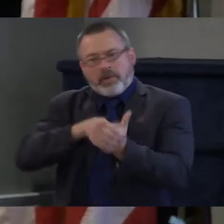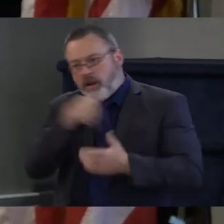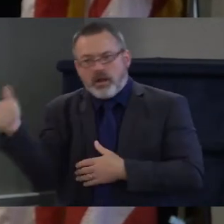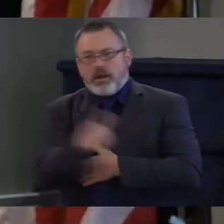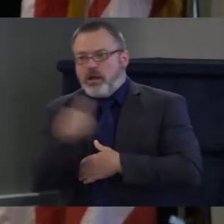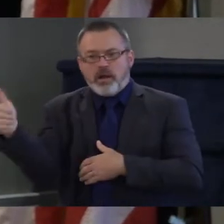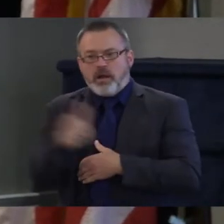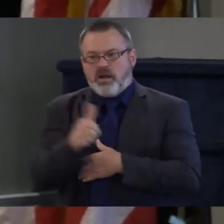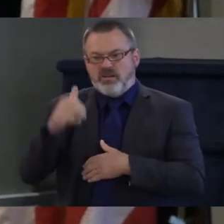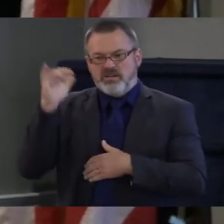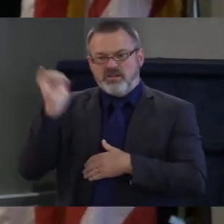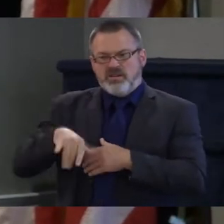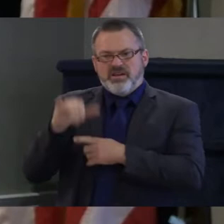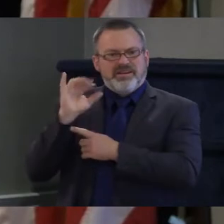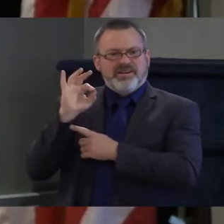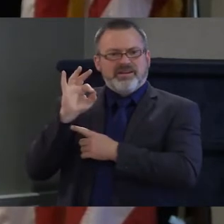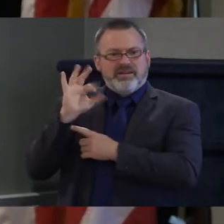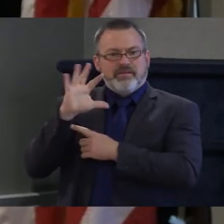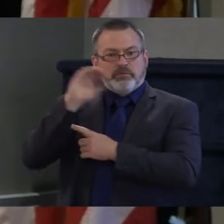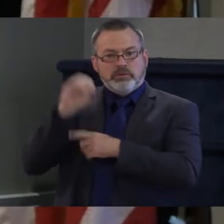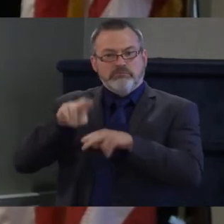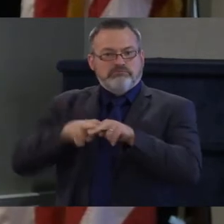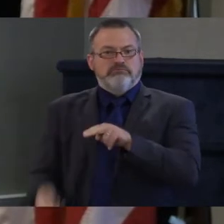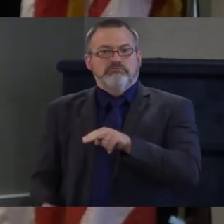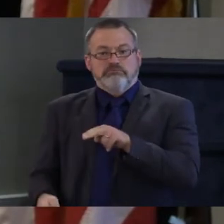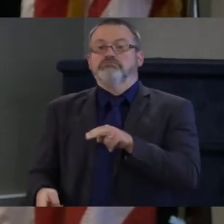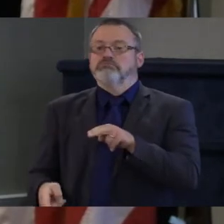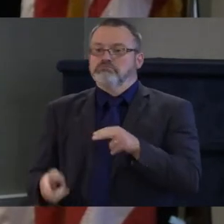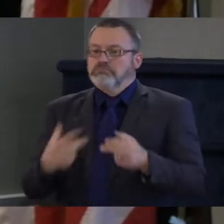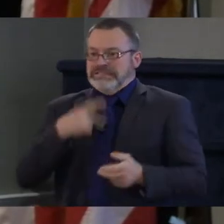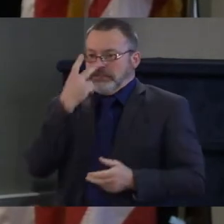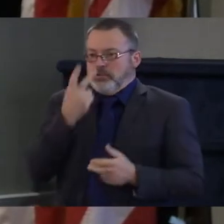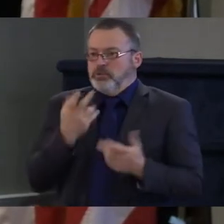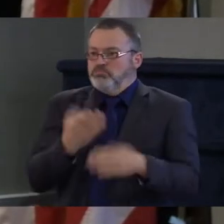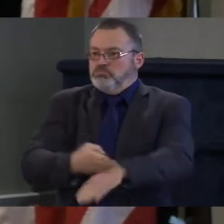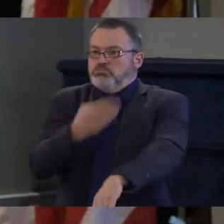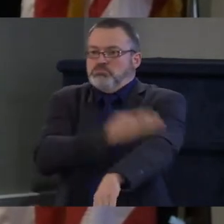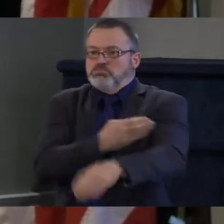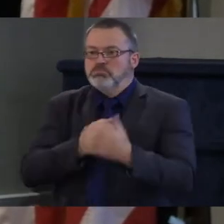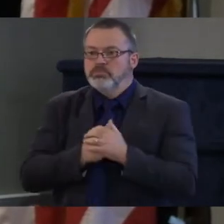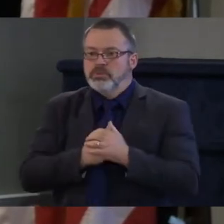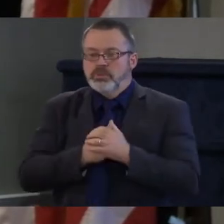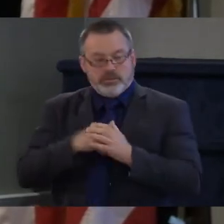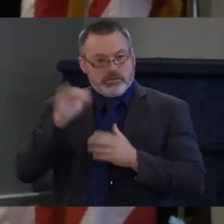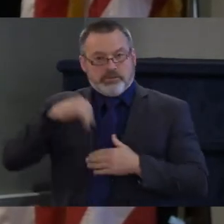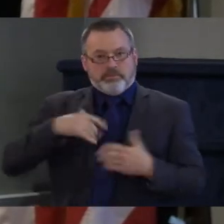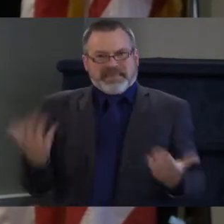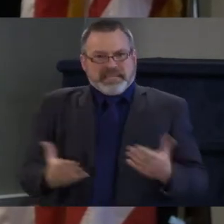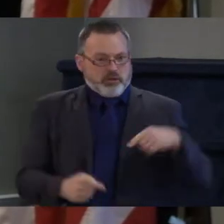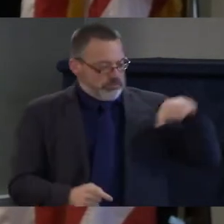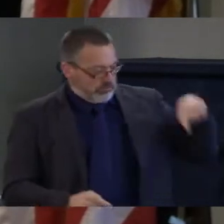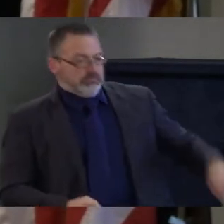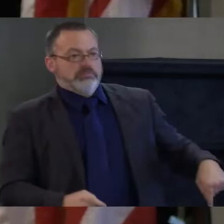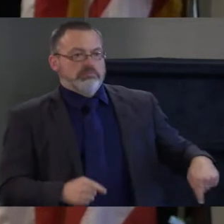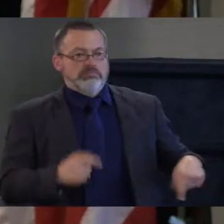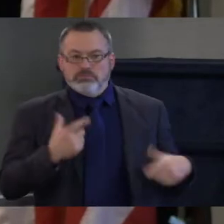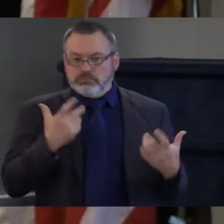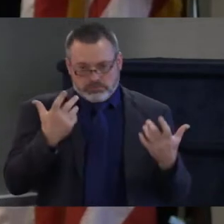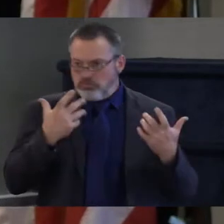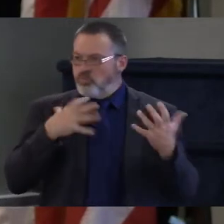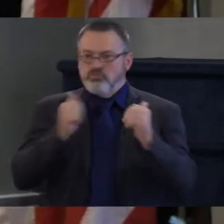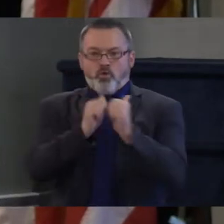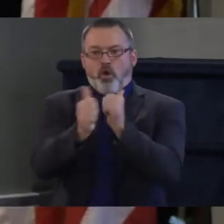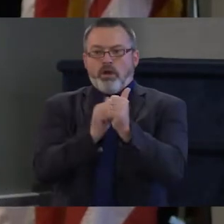you I did the Purpose Project in my 30s and it's why I'm sitting here before you today talking about politics. It will benefit